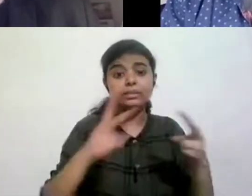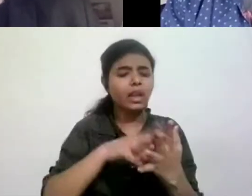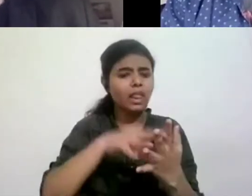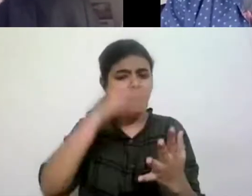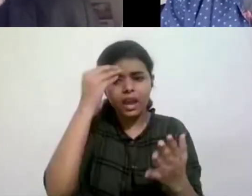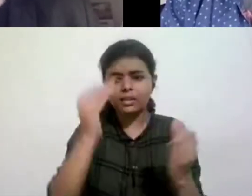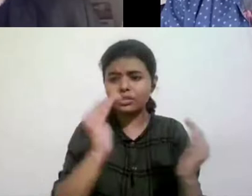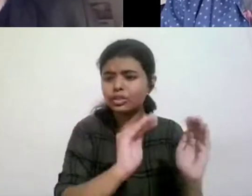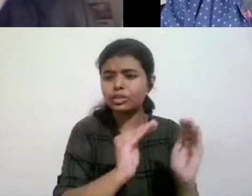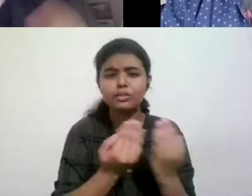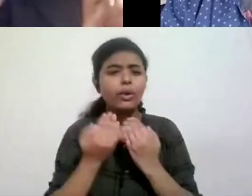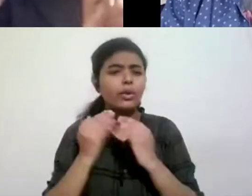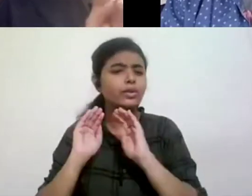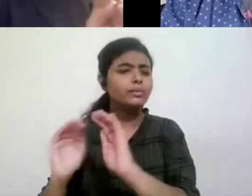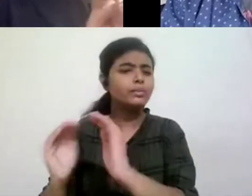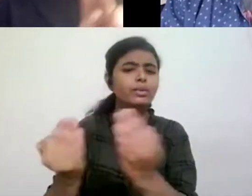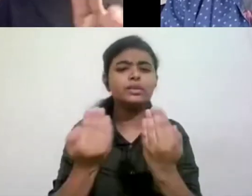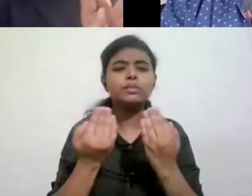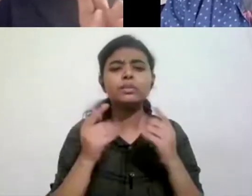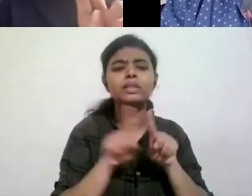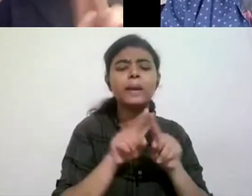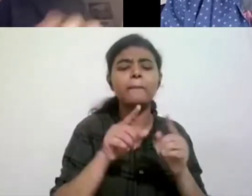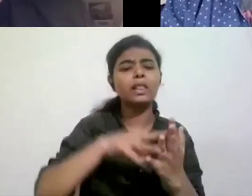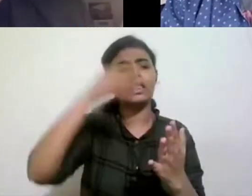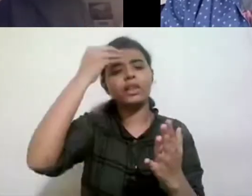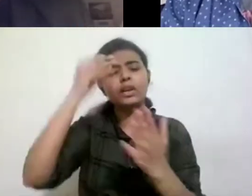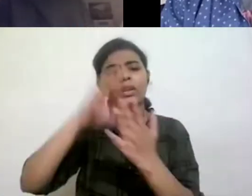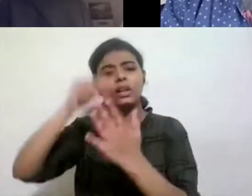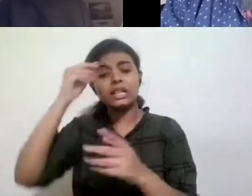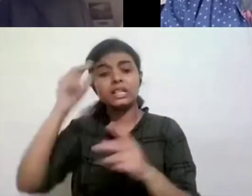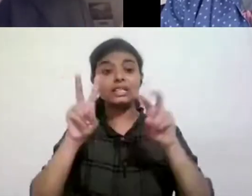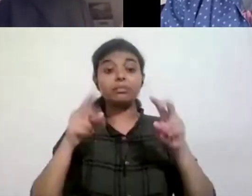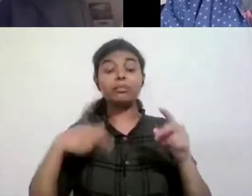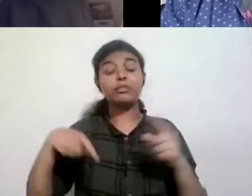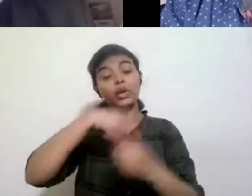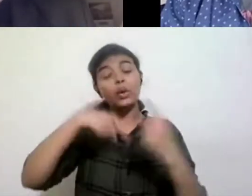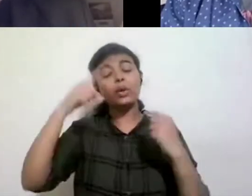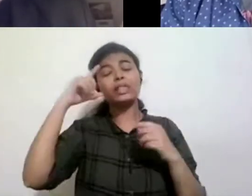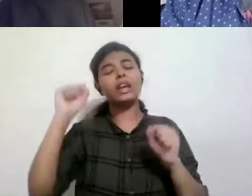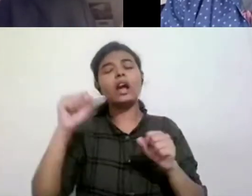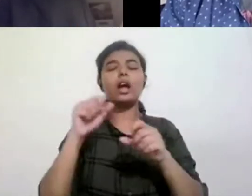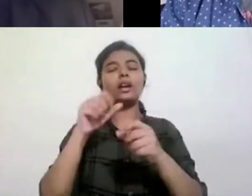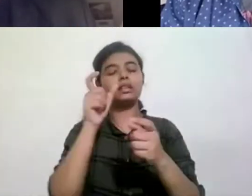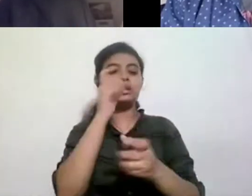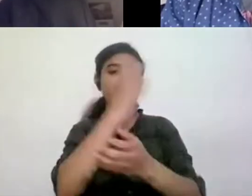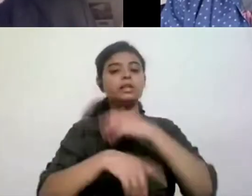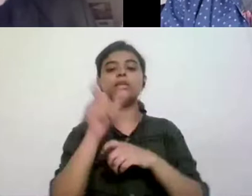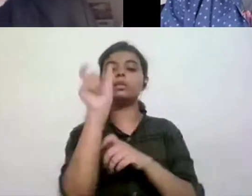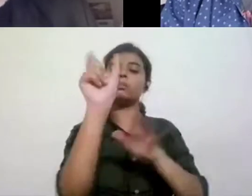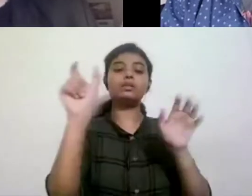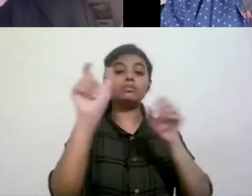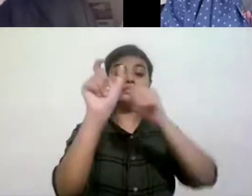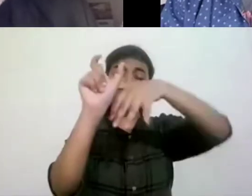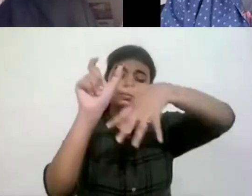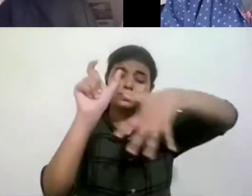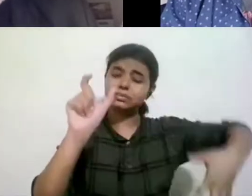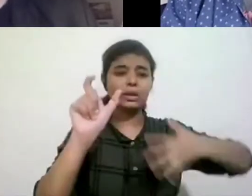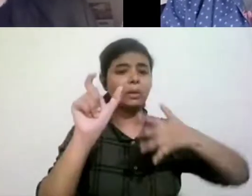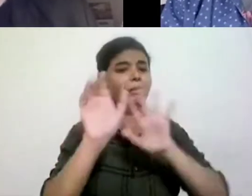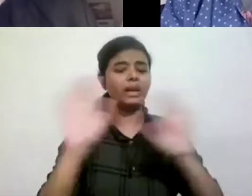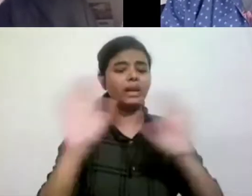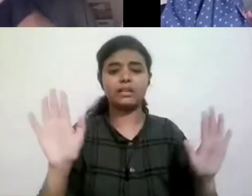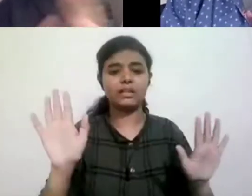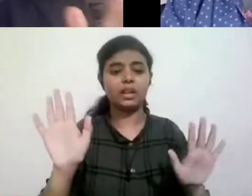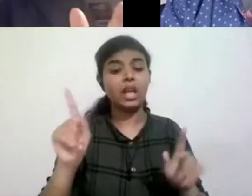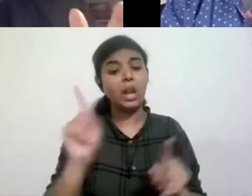We're, we're all, we're, we have a kind of fiction that disability is one thing, but in reality it's not. So, you know, it is one thing and it's